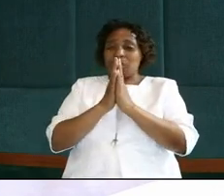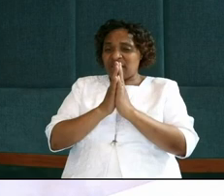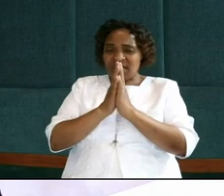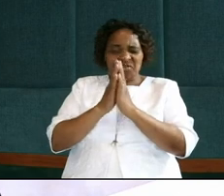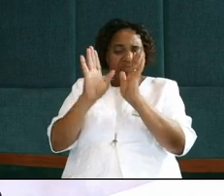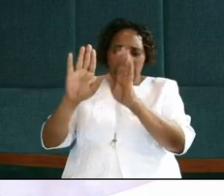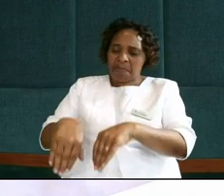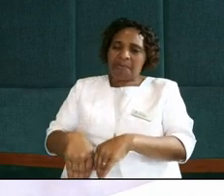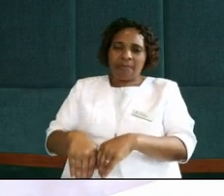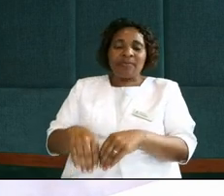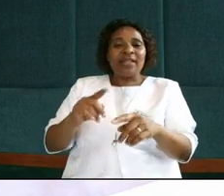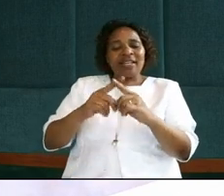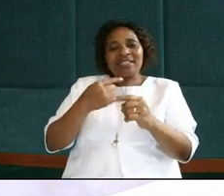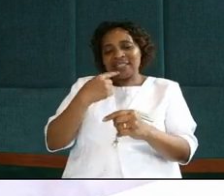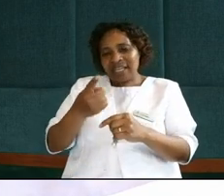You see, Simon Peter